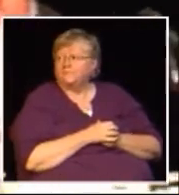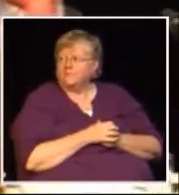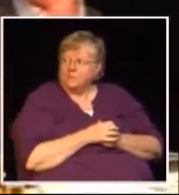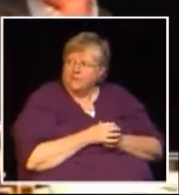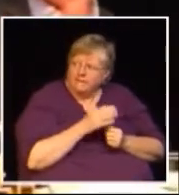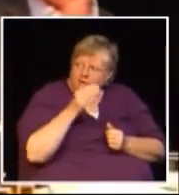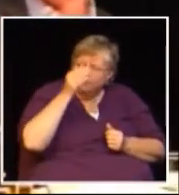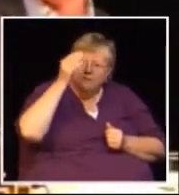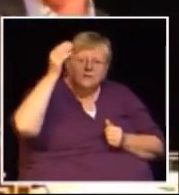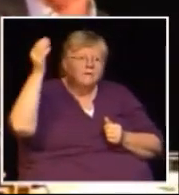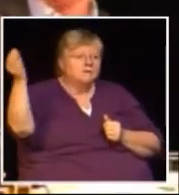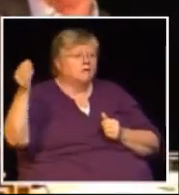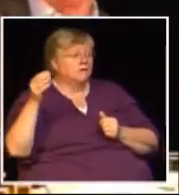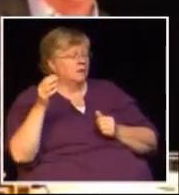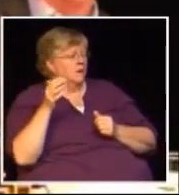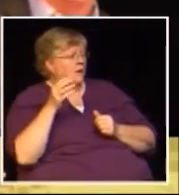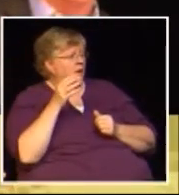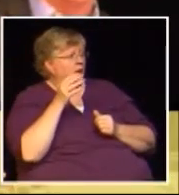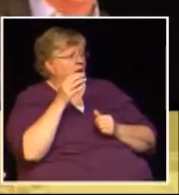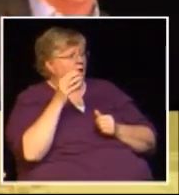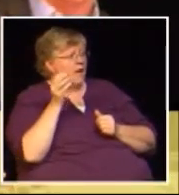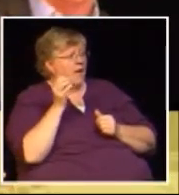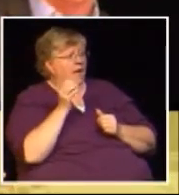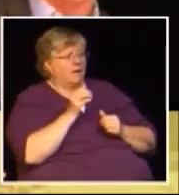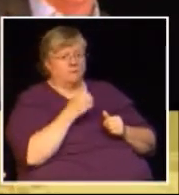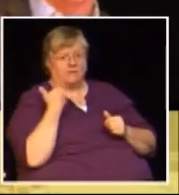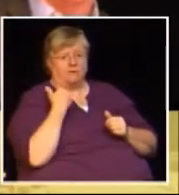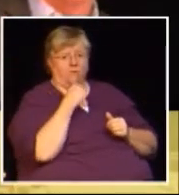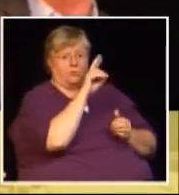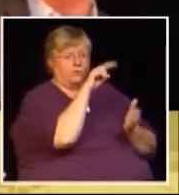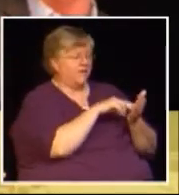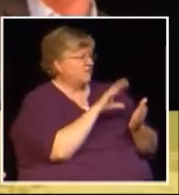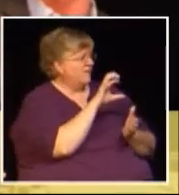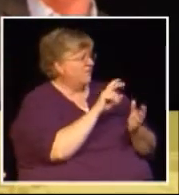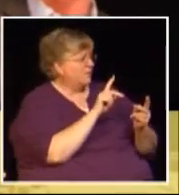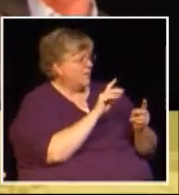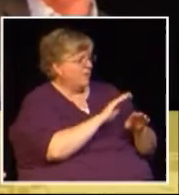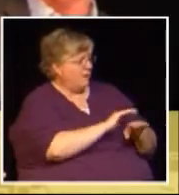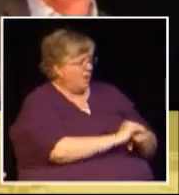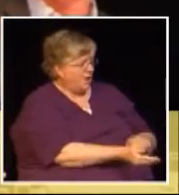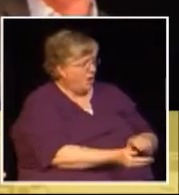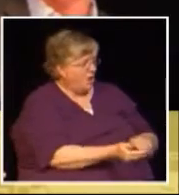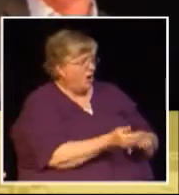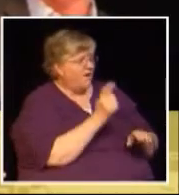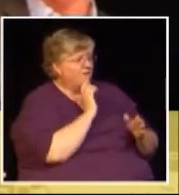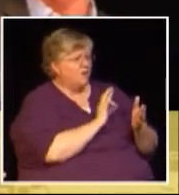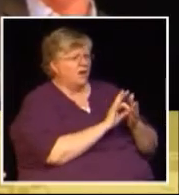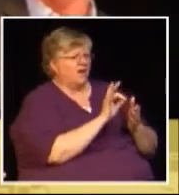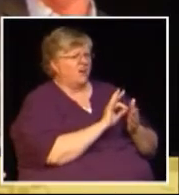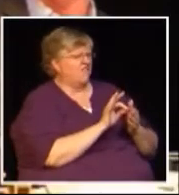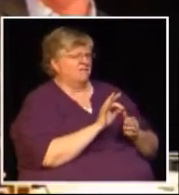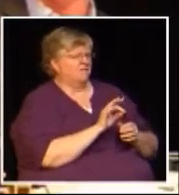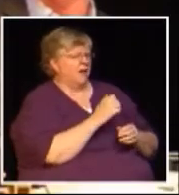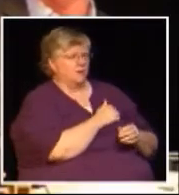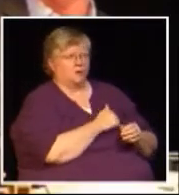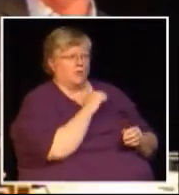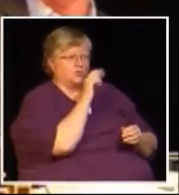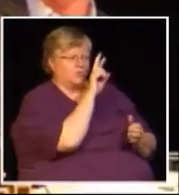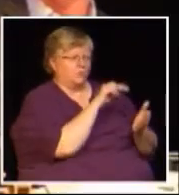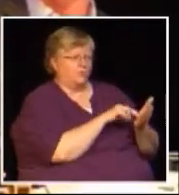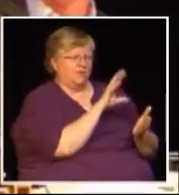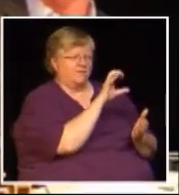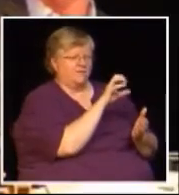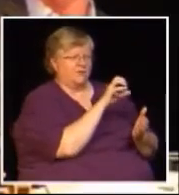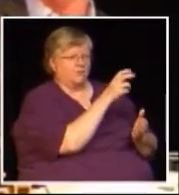May I add to that and whatever number of people that were let go by the province that don't have to do the auditing anymore and all the rest of it and I'm sorry but it was